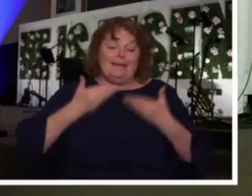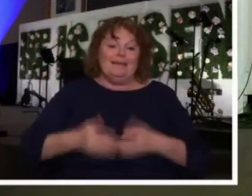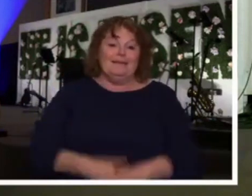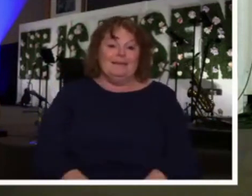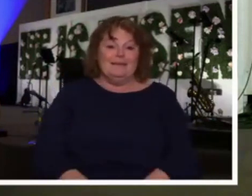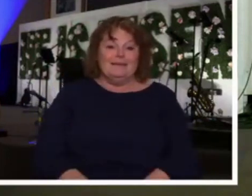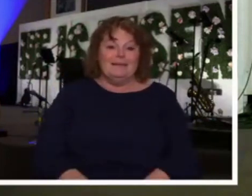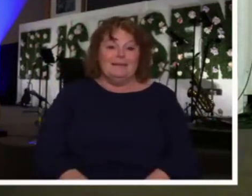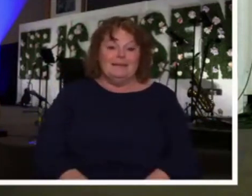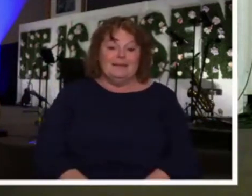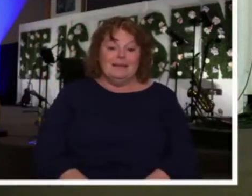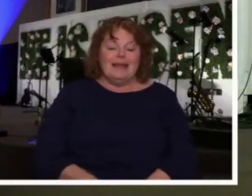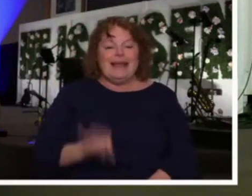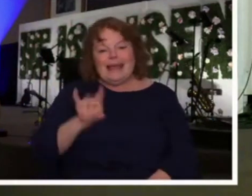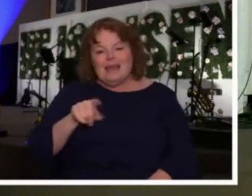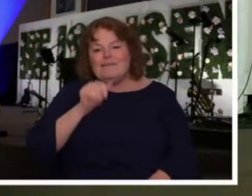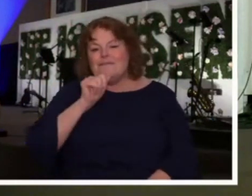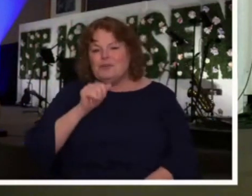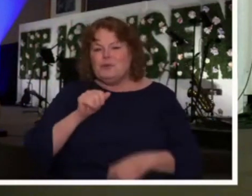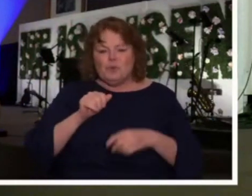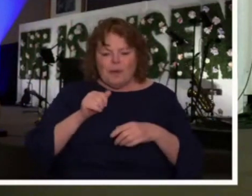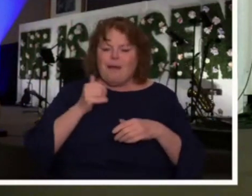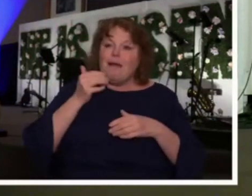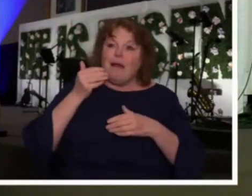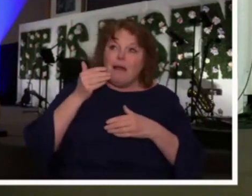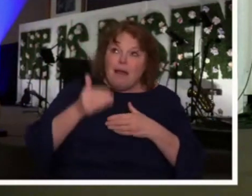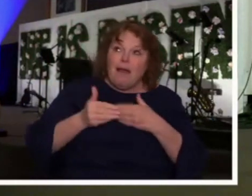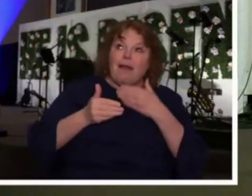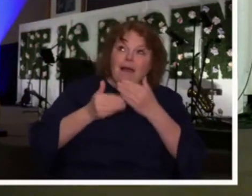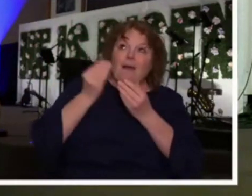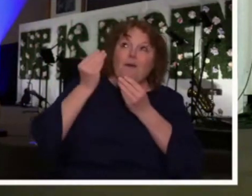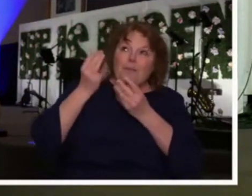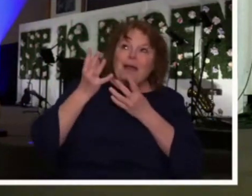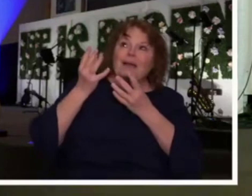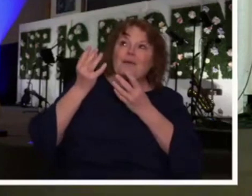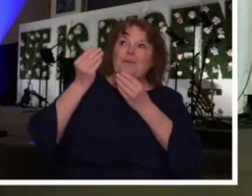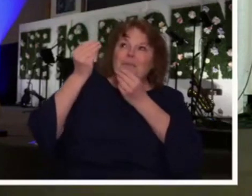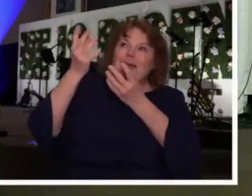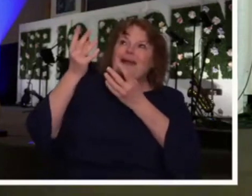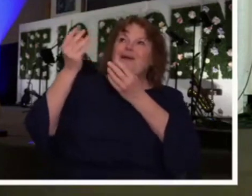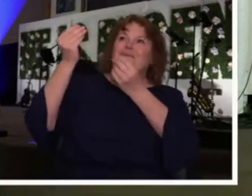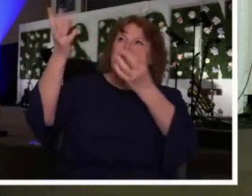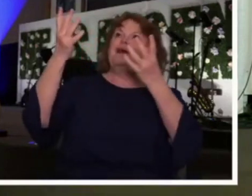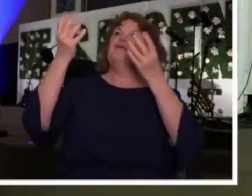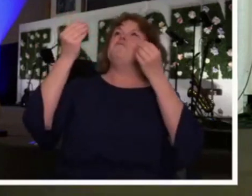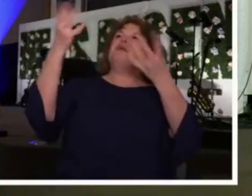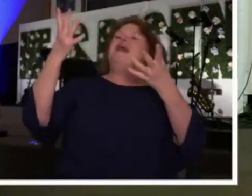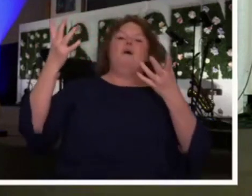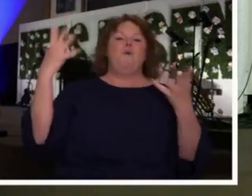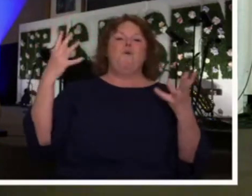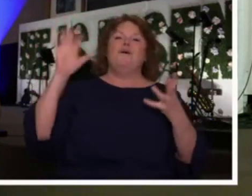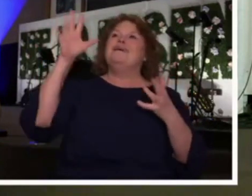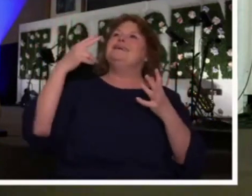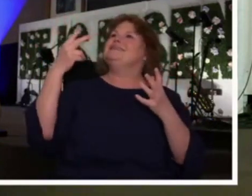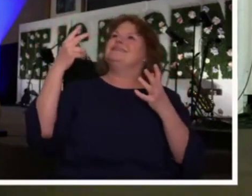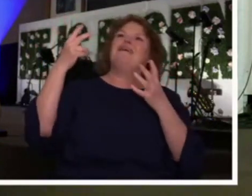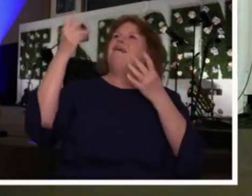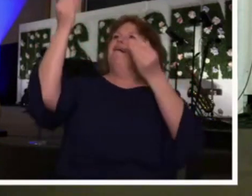The more you obey, the more clearly you will hear the voice of God. Here's what you need to know.